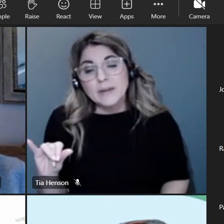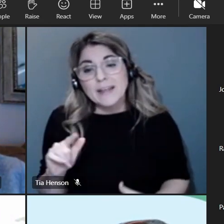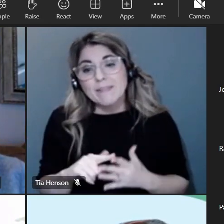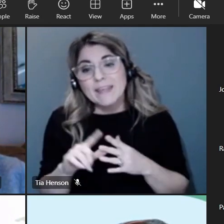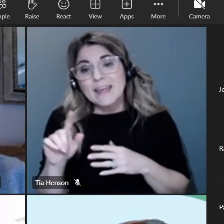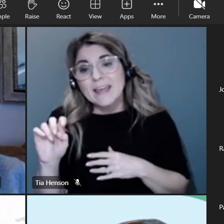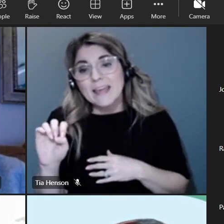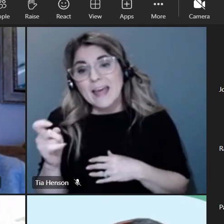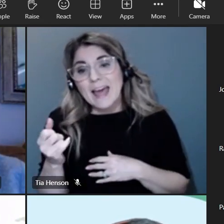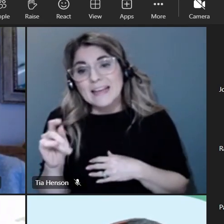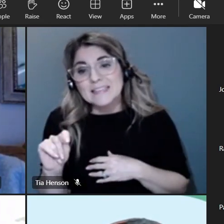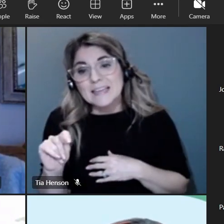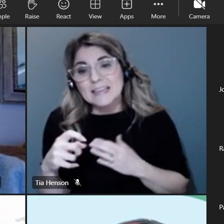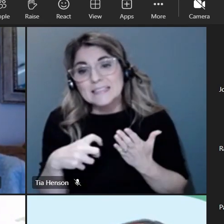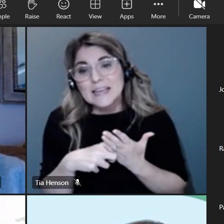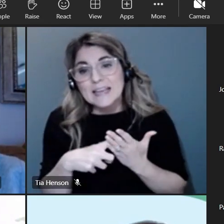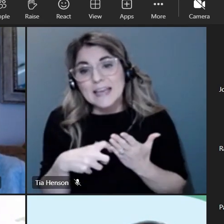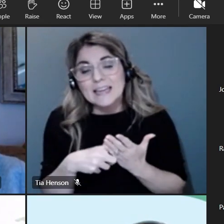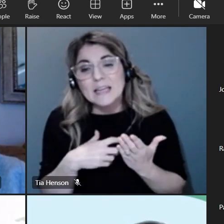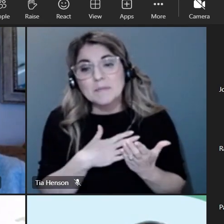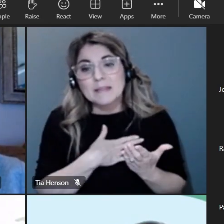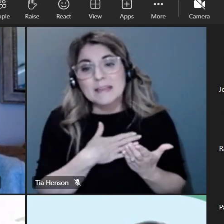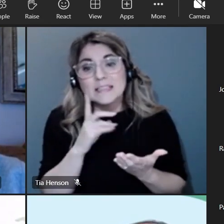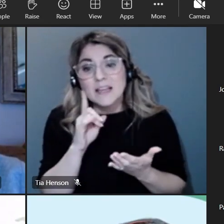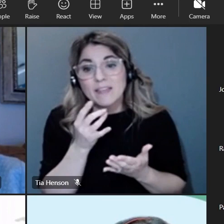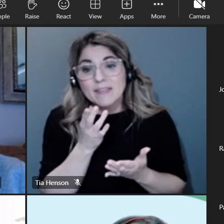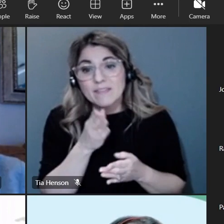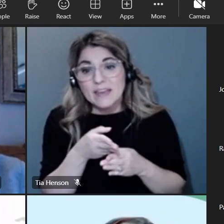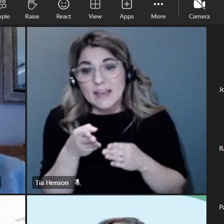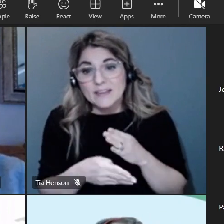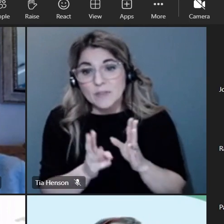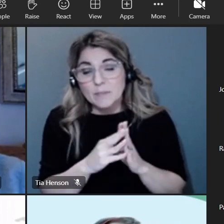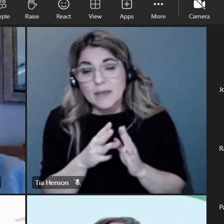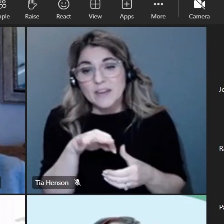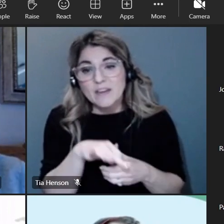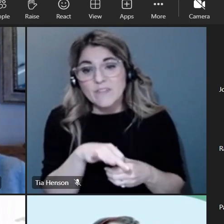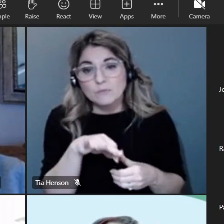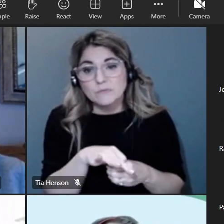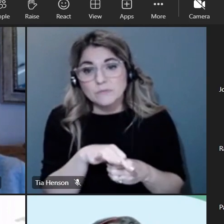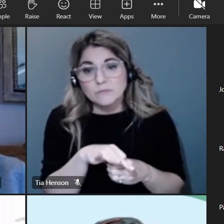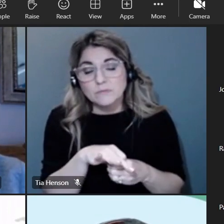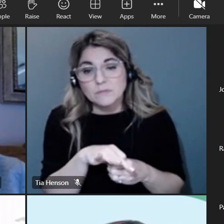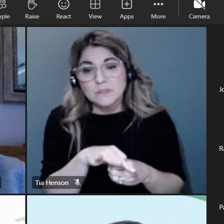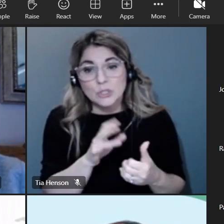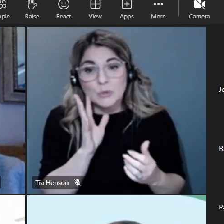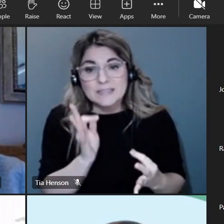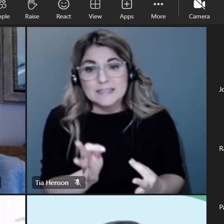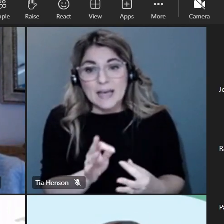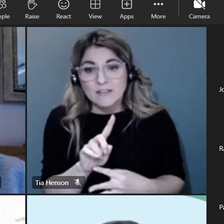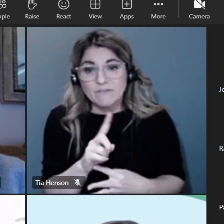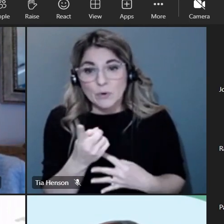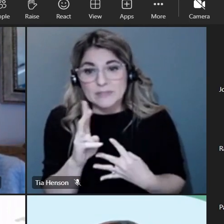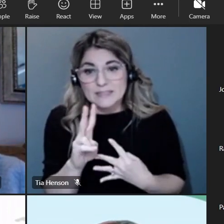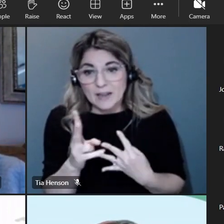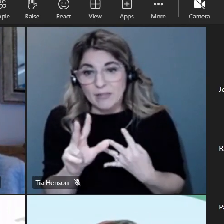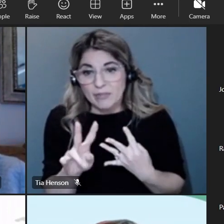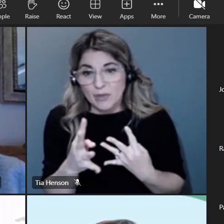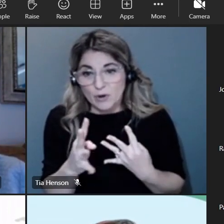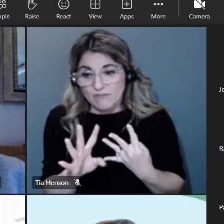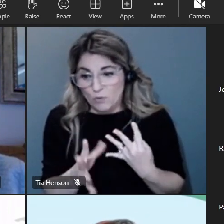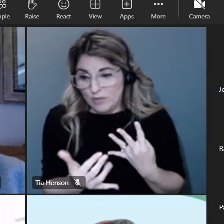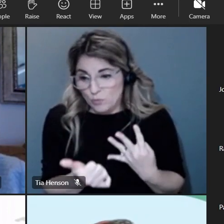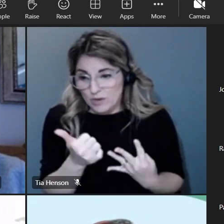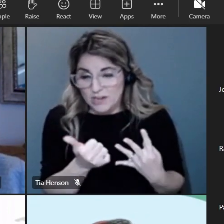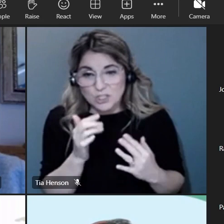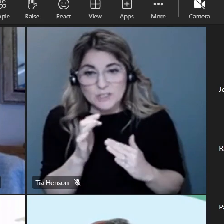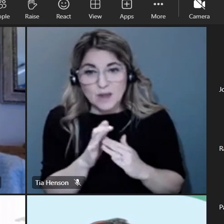ticket we'll let the students vote on those or rank them and then we'll let's let's get together um meredith and tony and i and